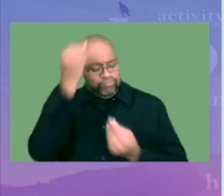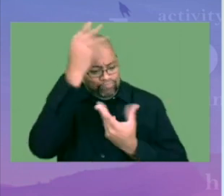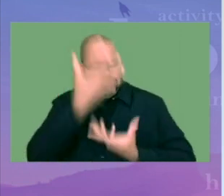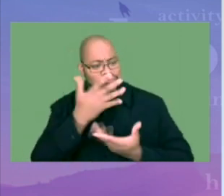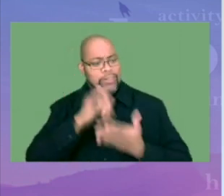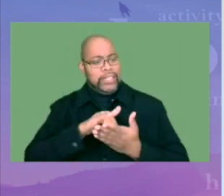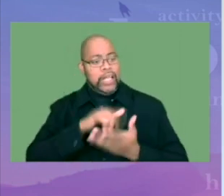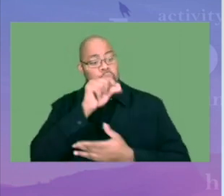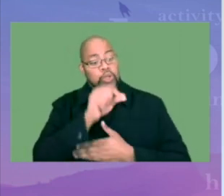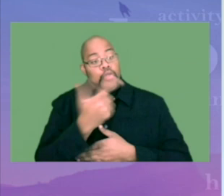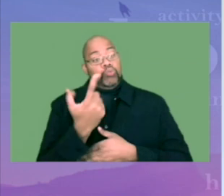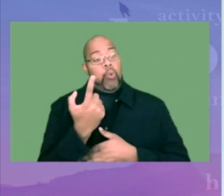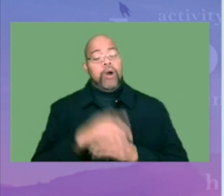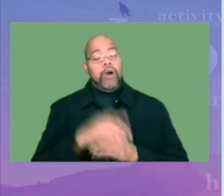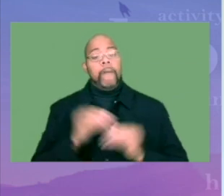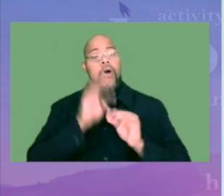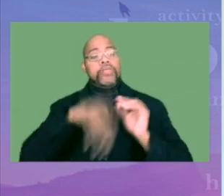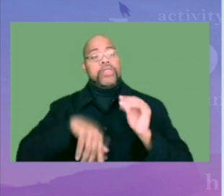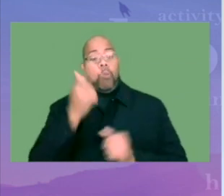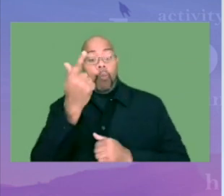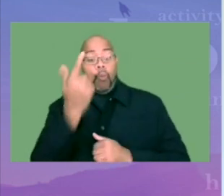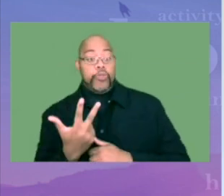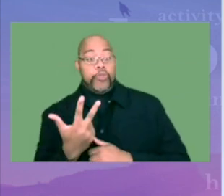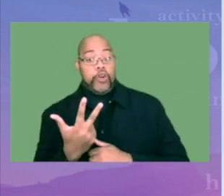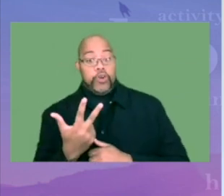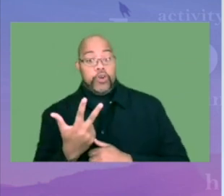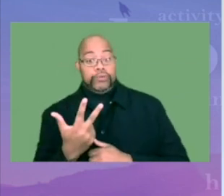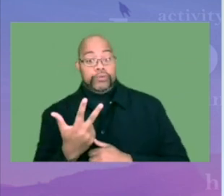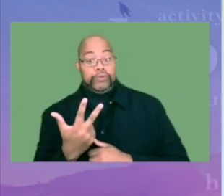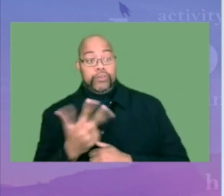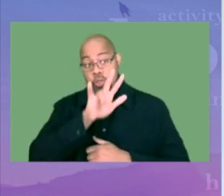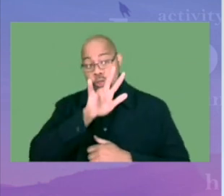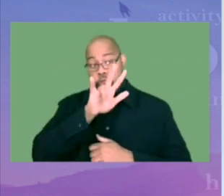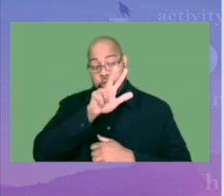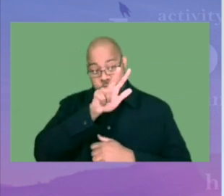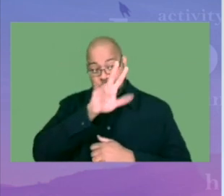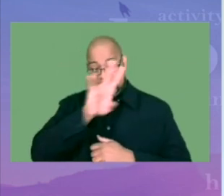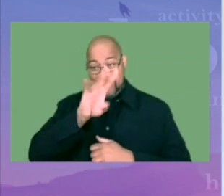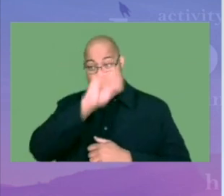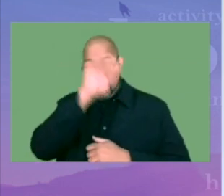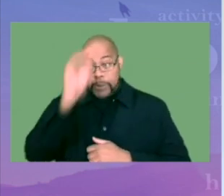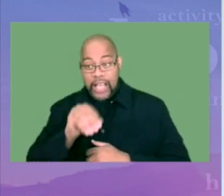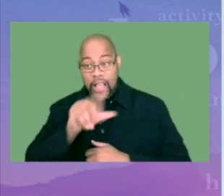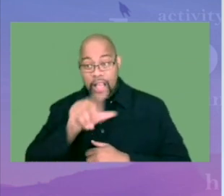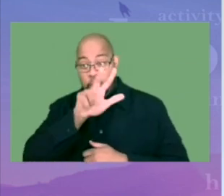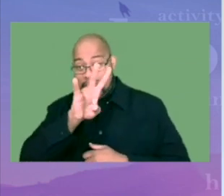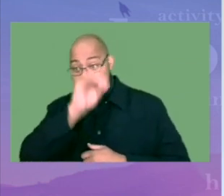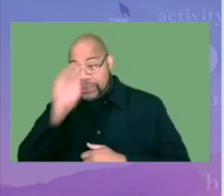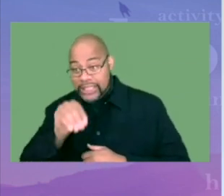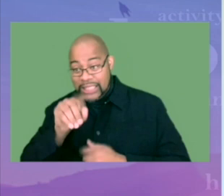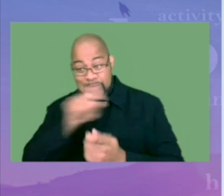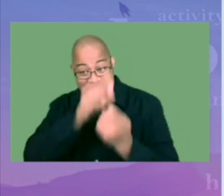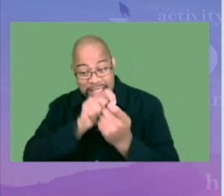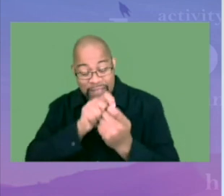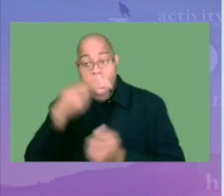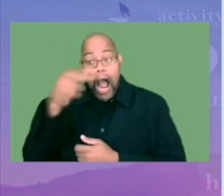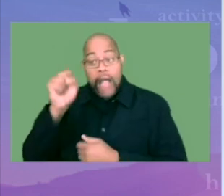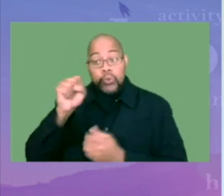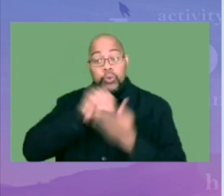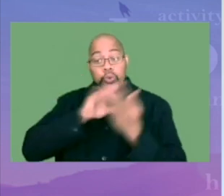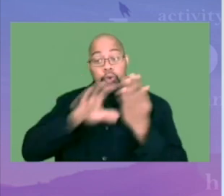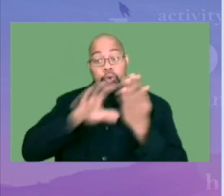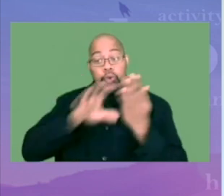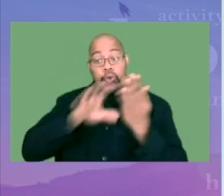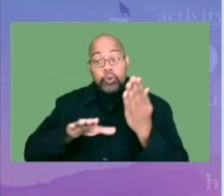CDC data tells us that in 2021, more than a third, 37 percent to be